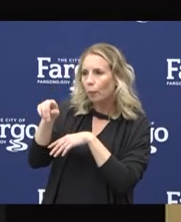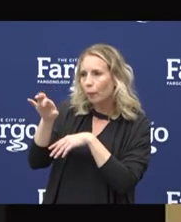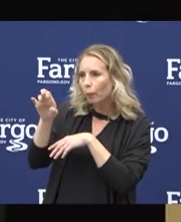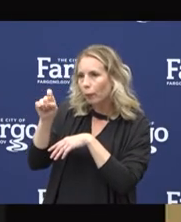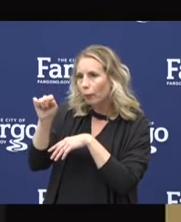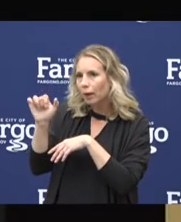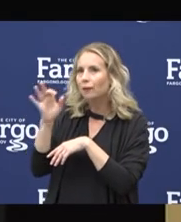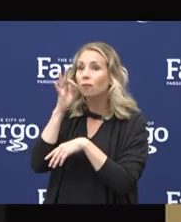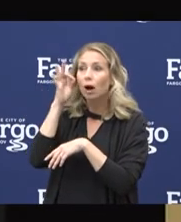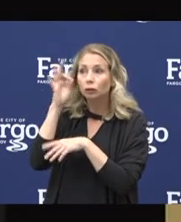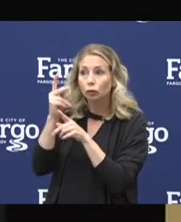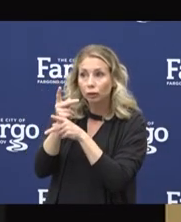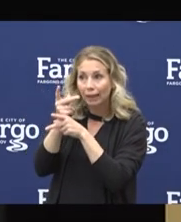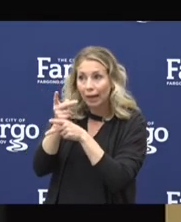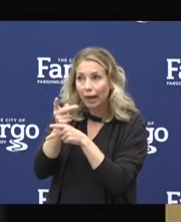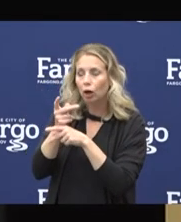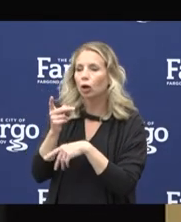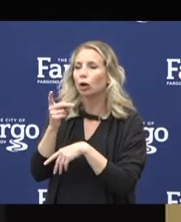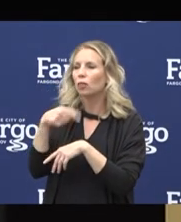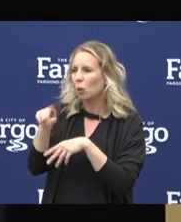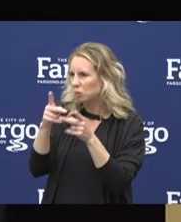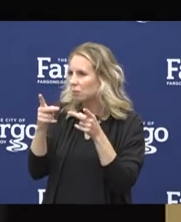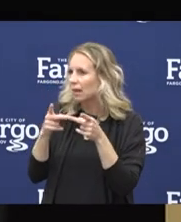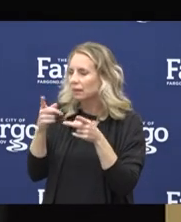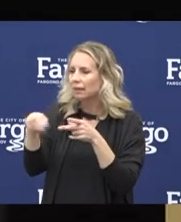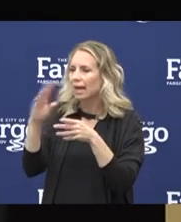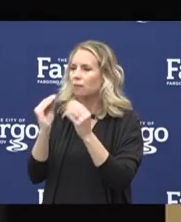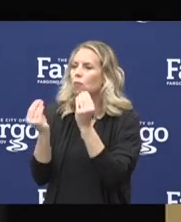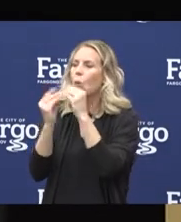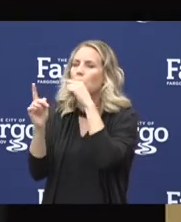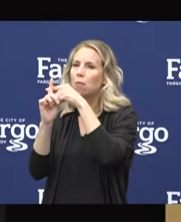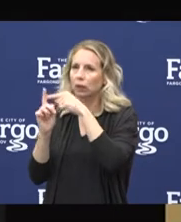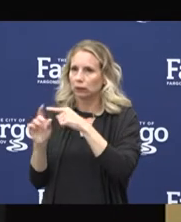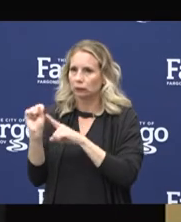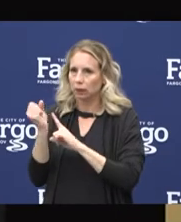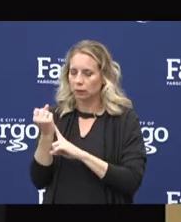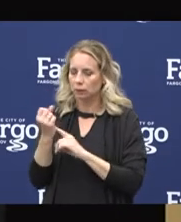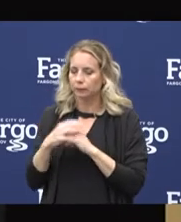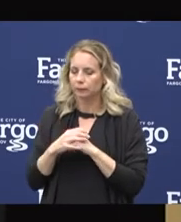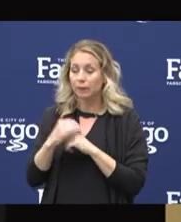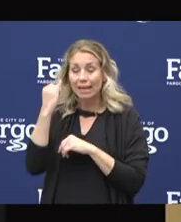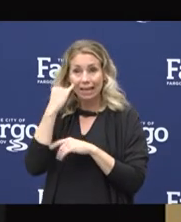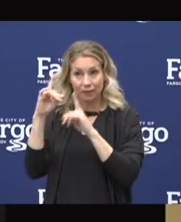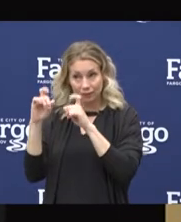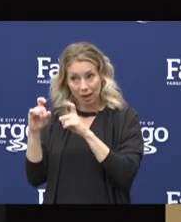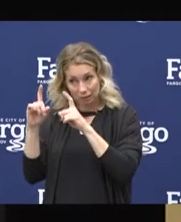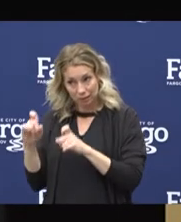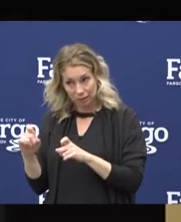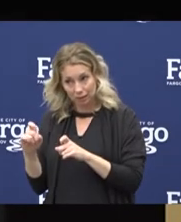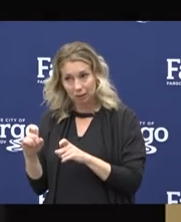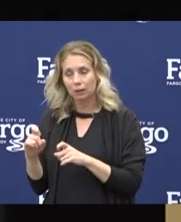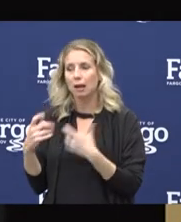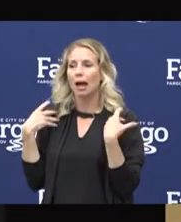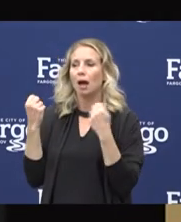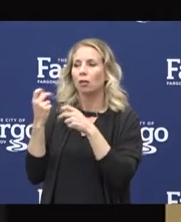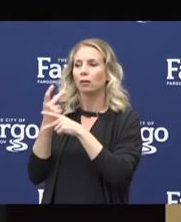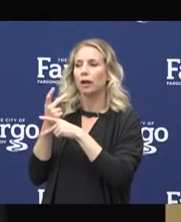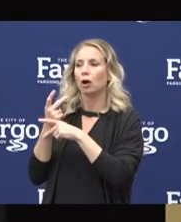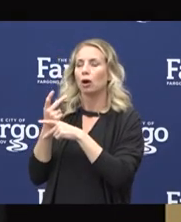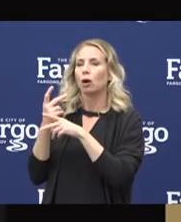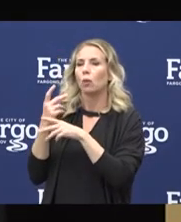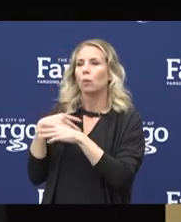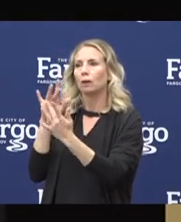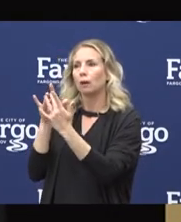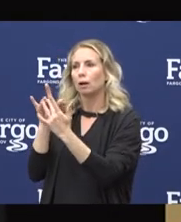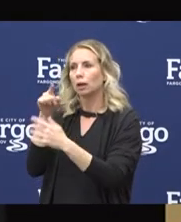have positive cases as well. If you're tested, the healthcare provider will contact you with the results, and as